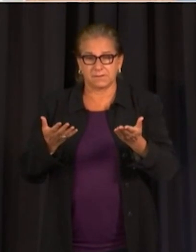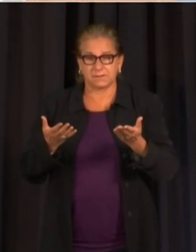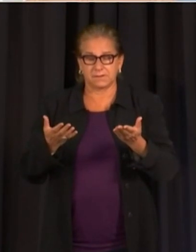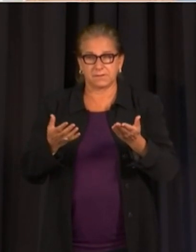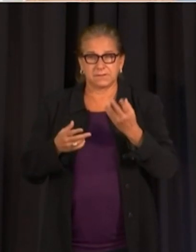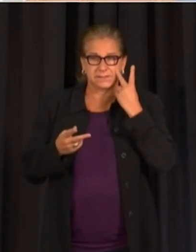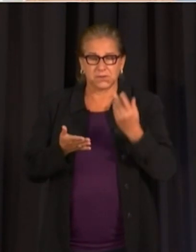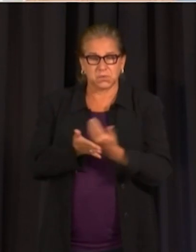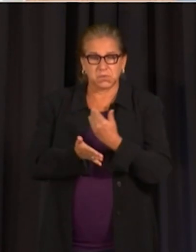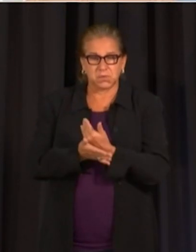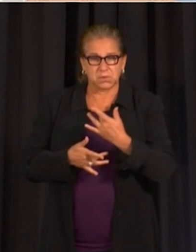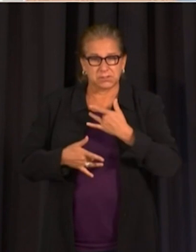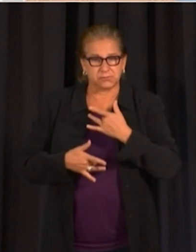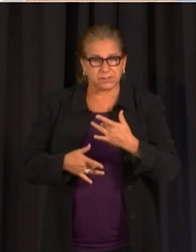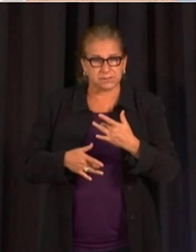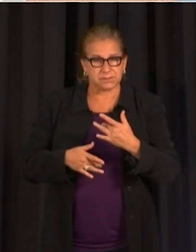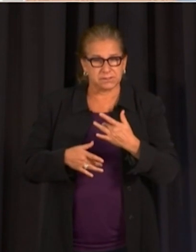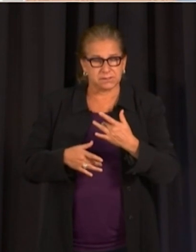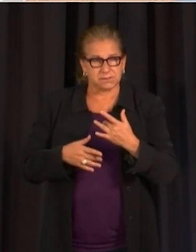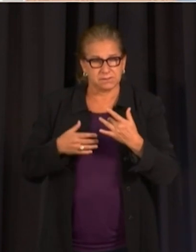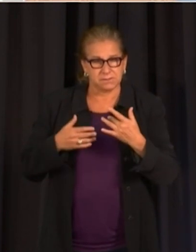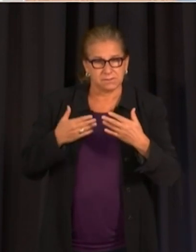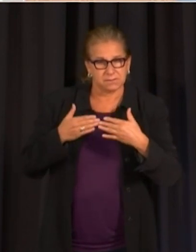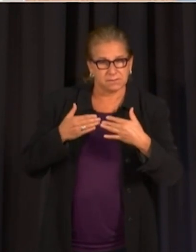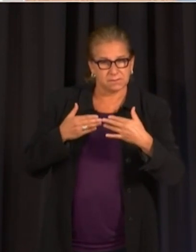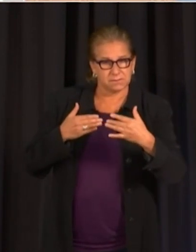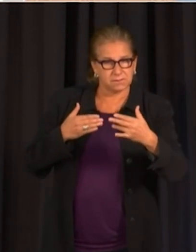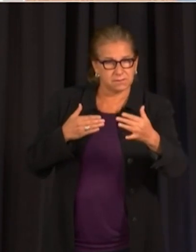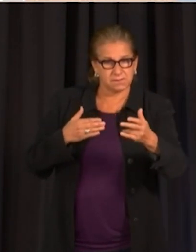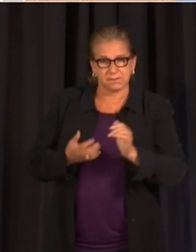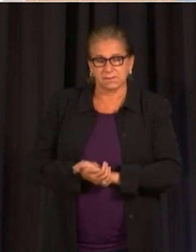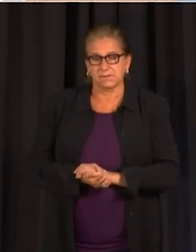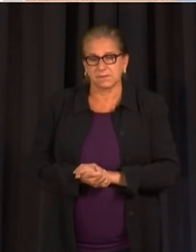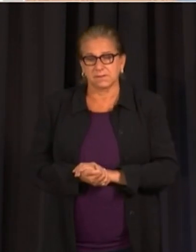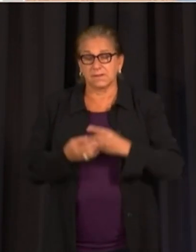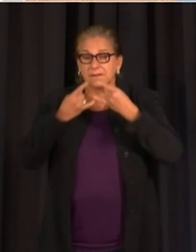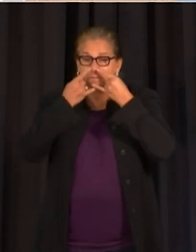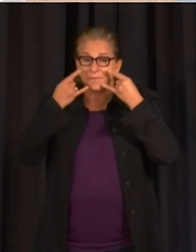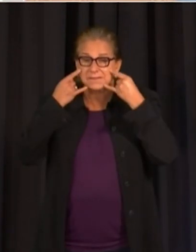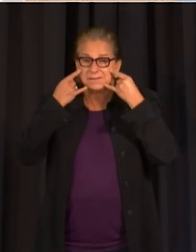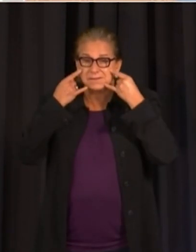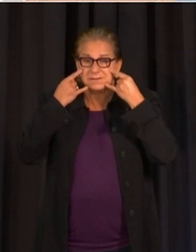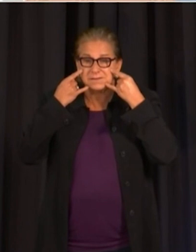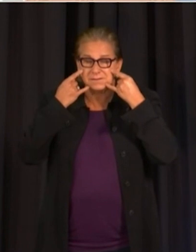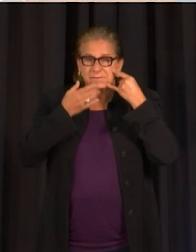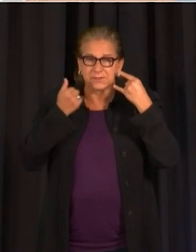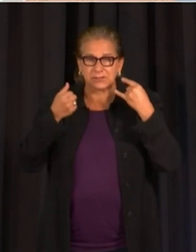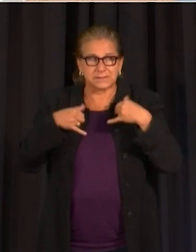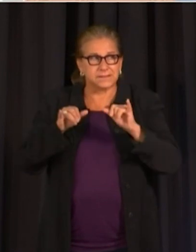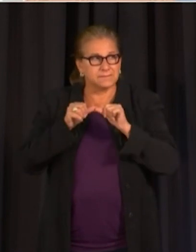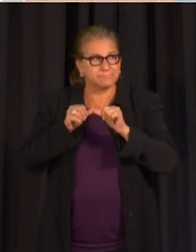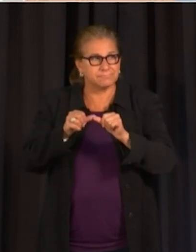that we want to get ahead of it and nip it in the bud as best we can. And we know that masks can be very effective in doing that.